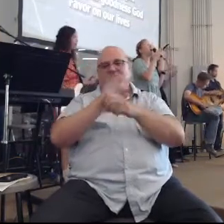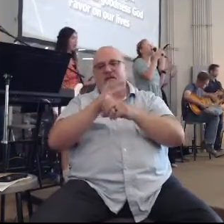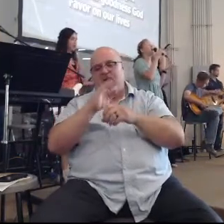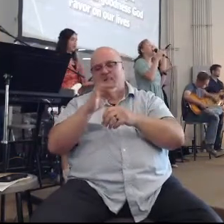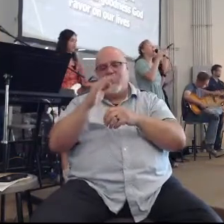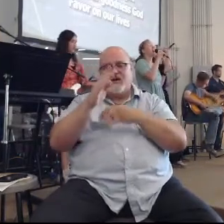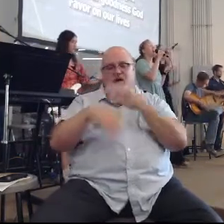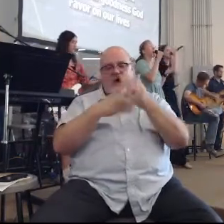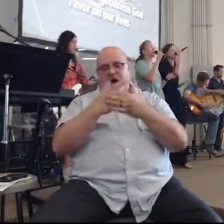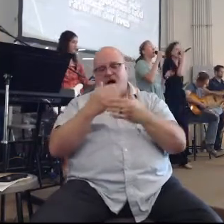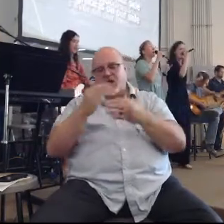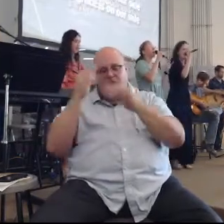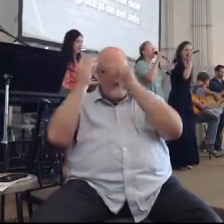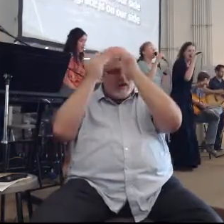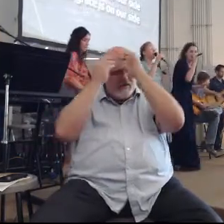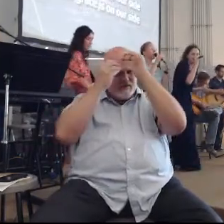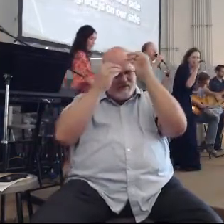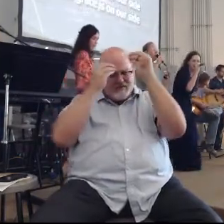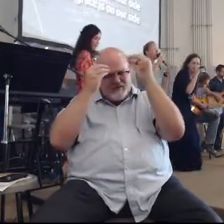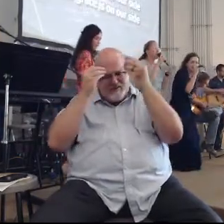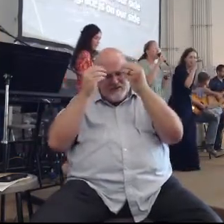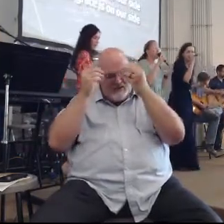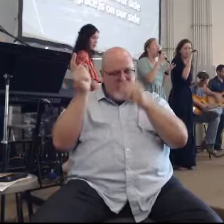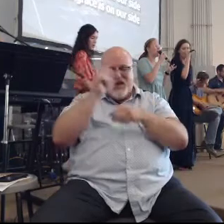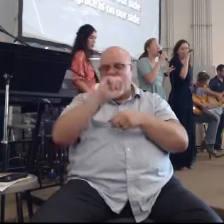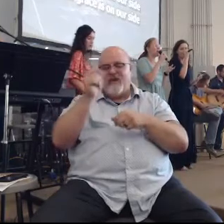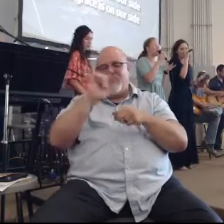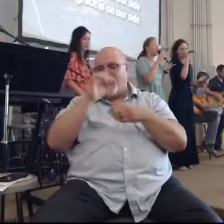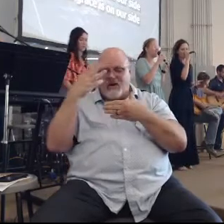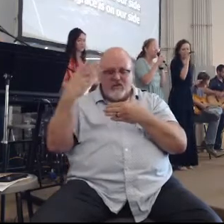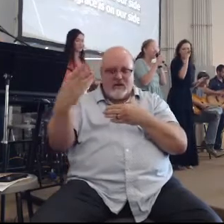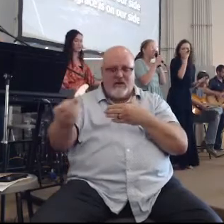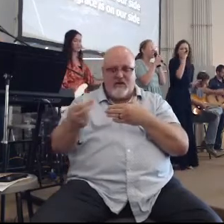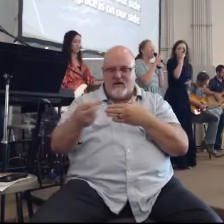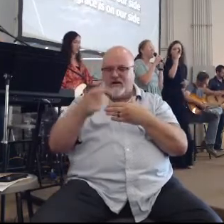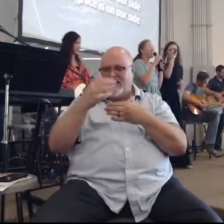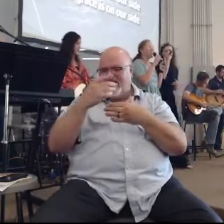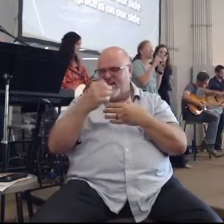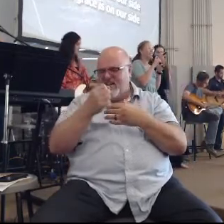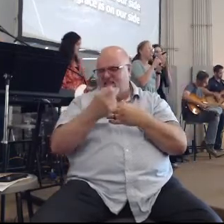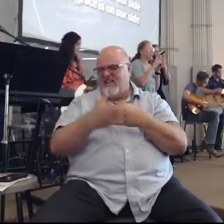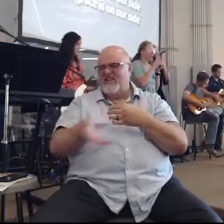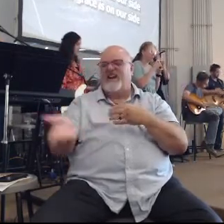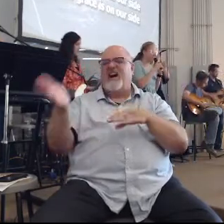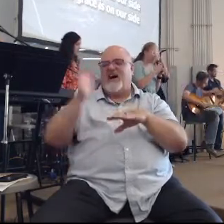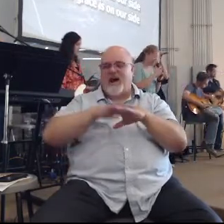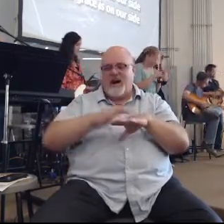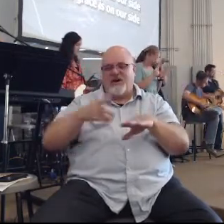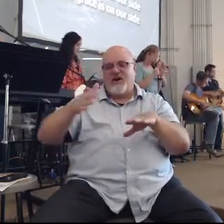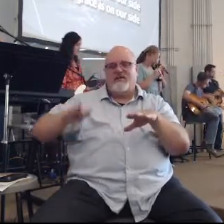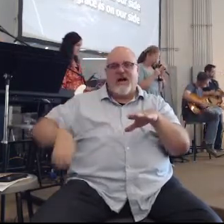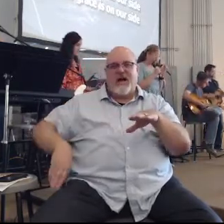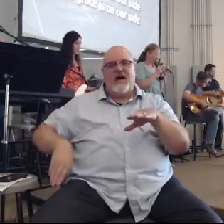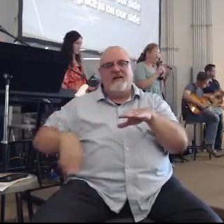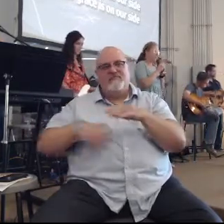on our light Everywhere we go, your grace is on our side